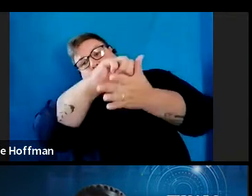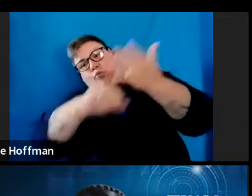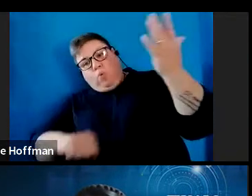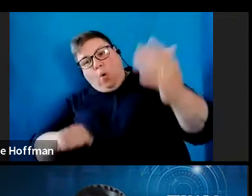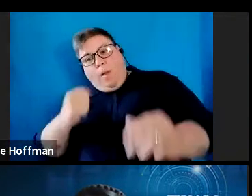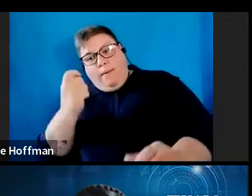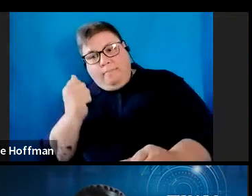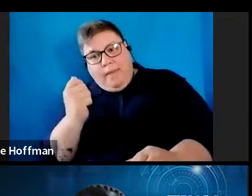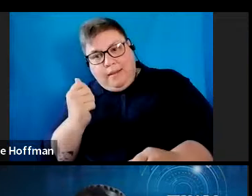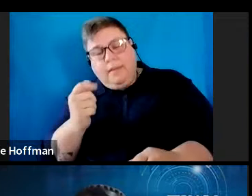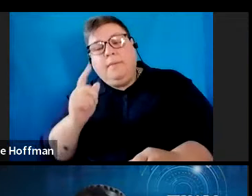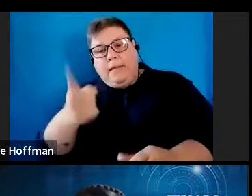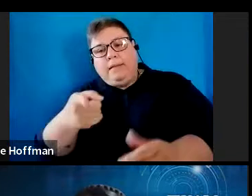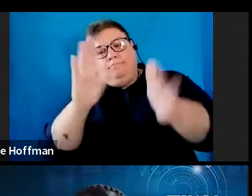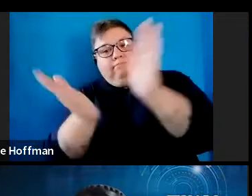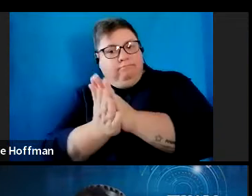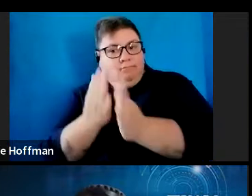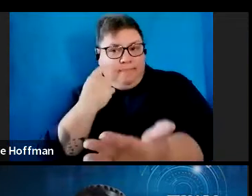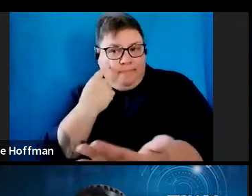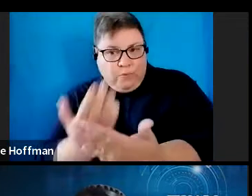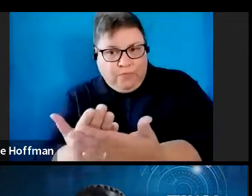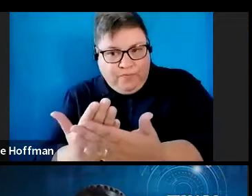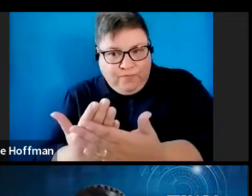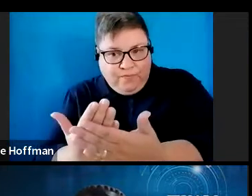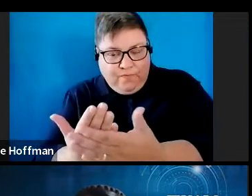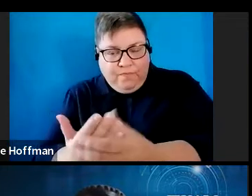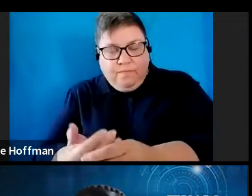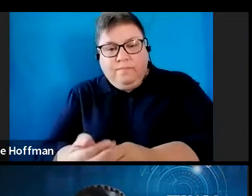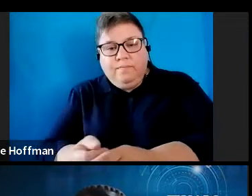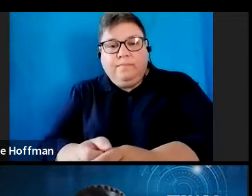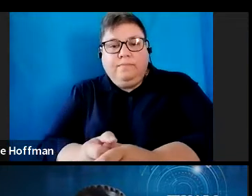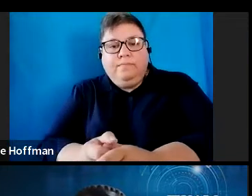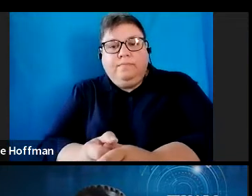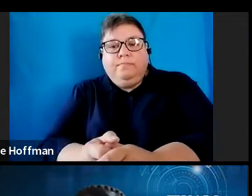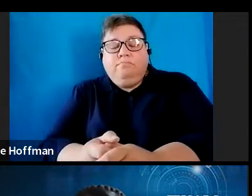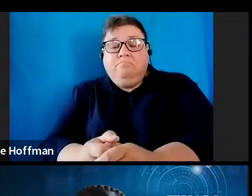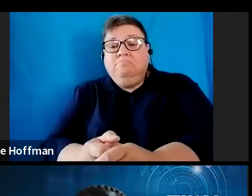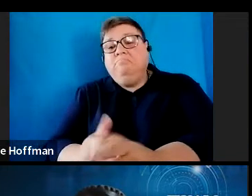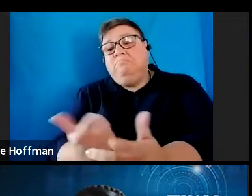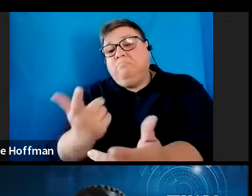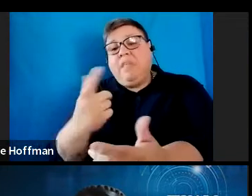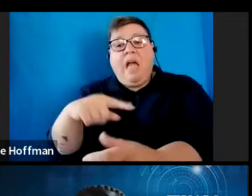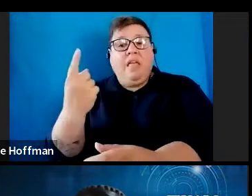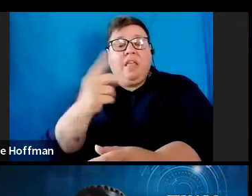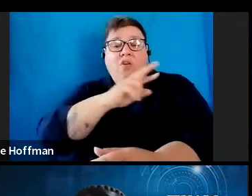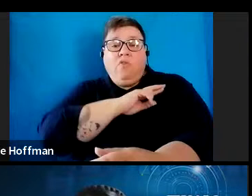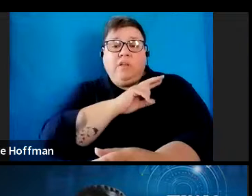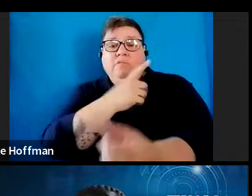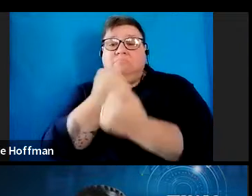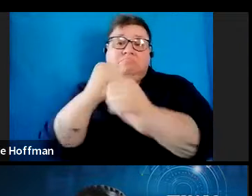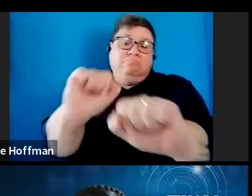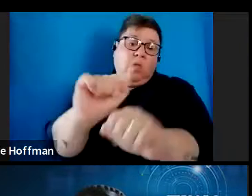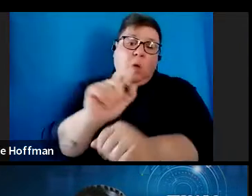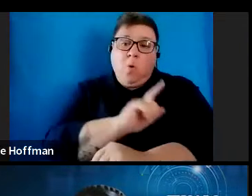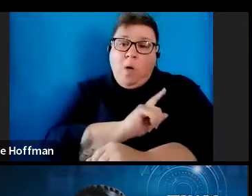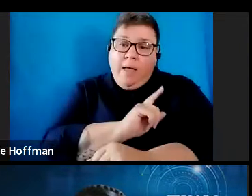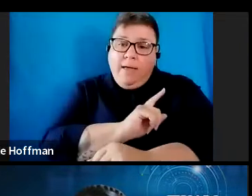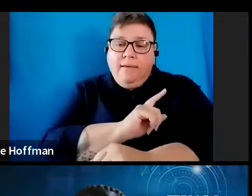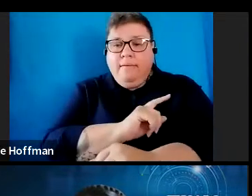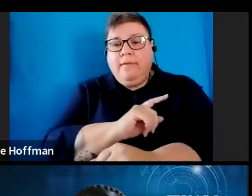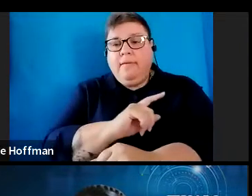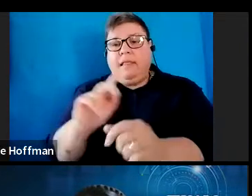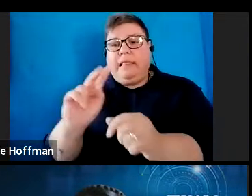be attached. And then the other reason that can cause the rejection is that if there's a difference between